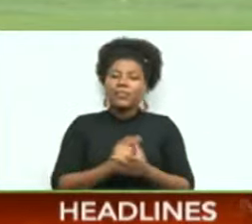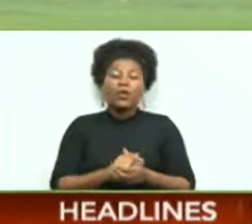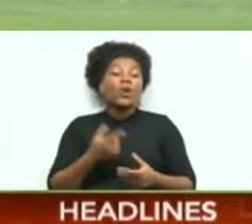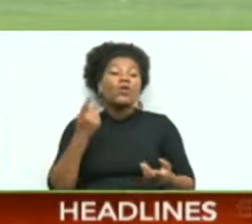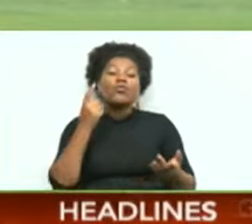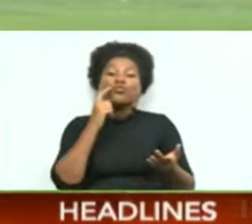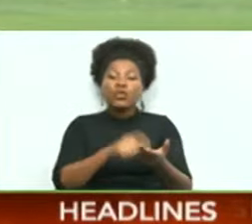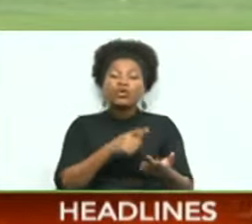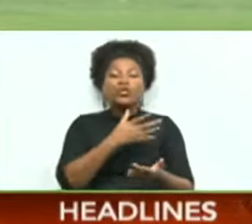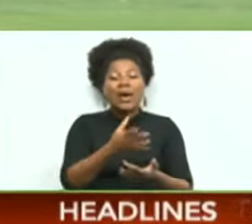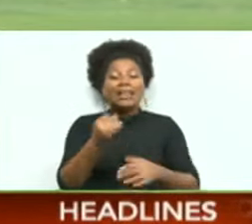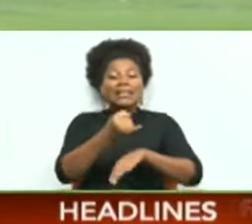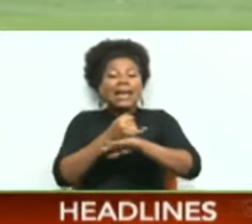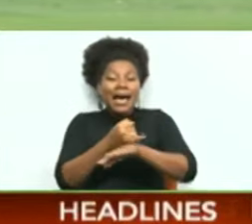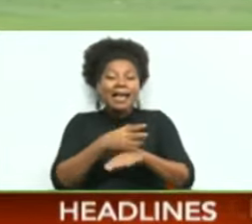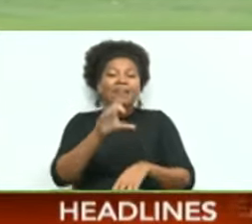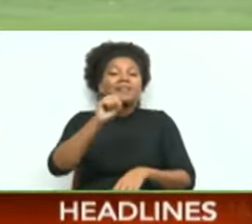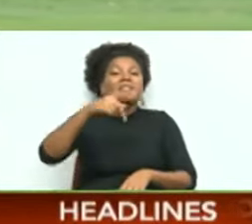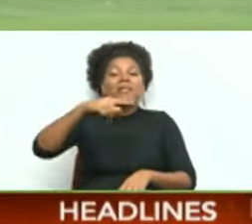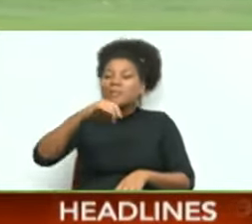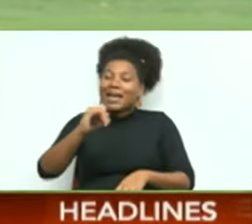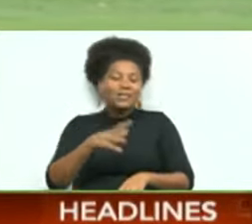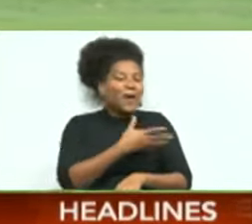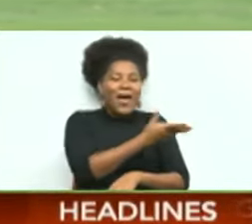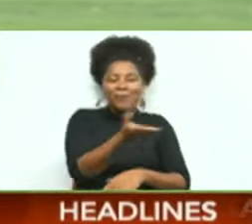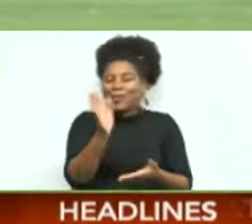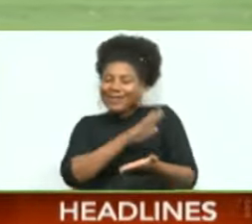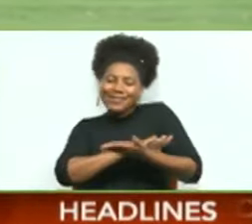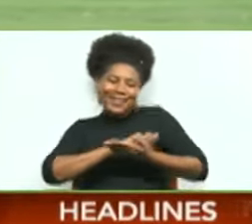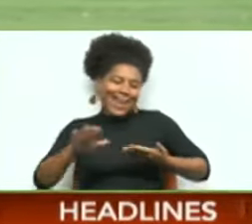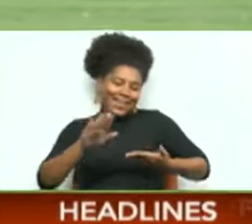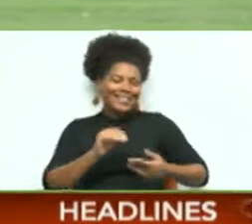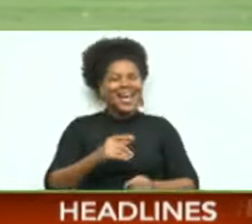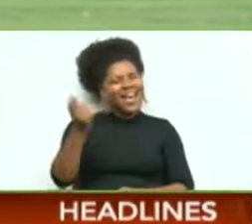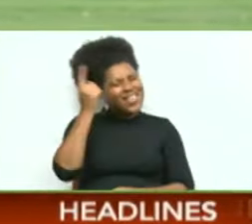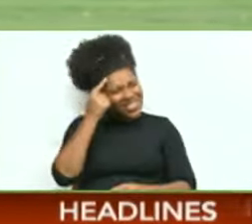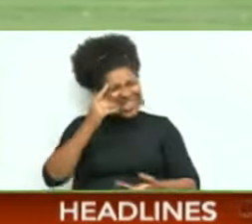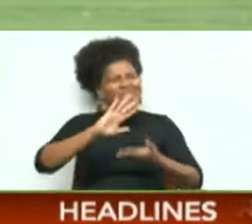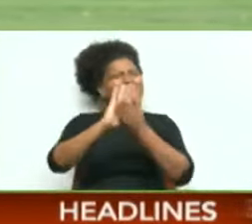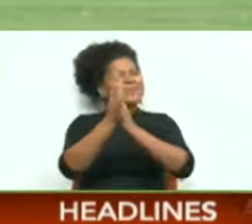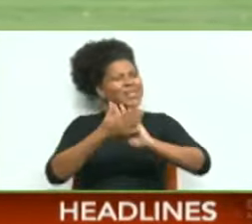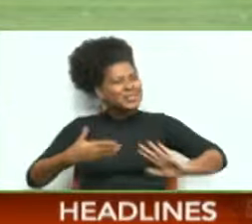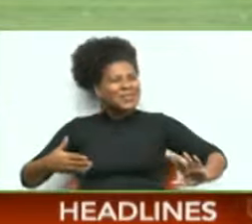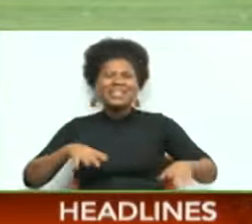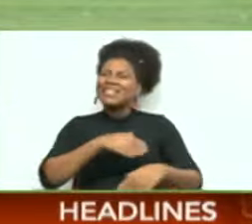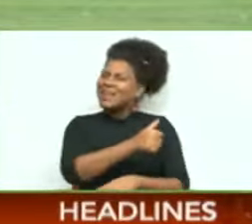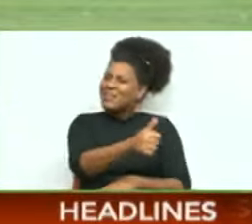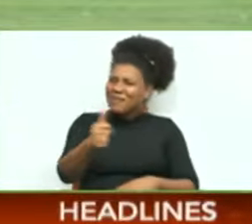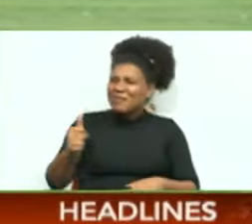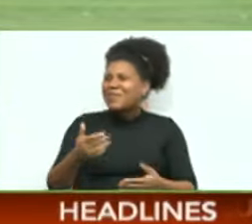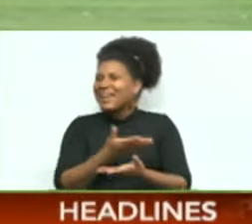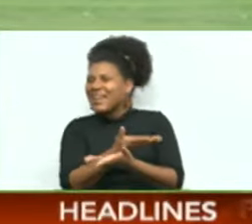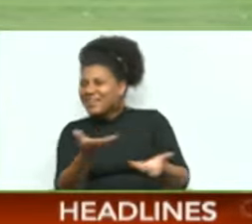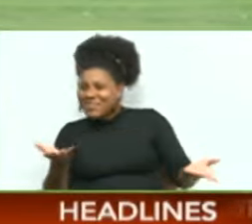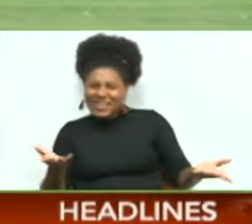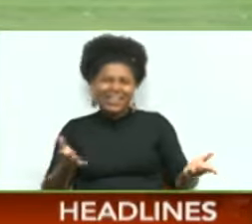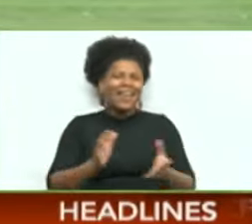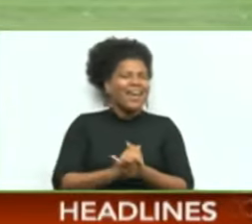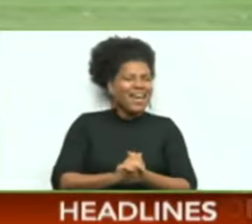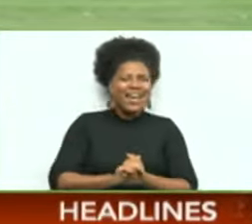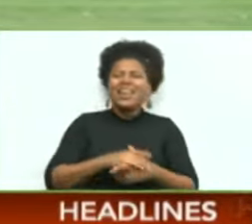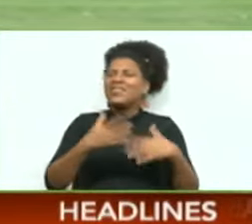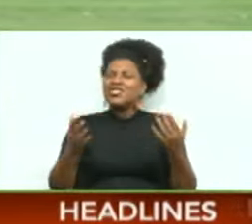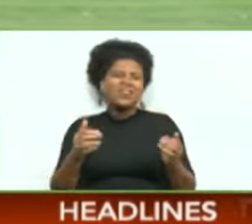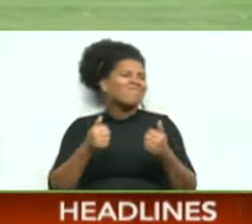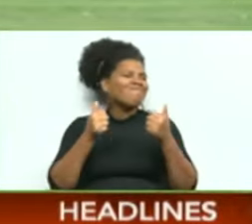as the Isle of Spice where everything is just nice. So, you know, and I think the tranquility and peacefulness of everybody and everything here is just like home.